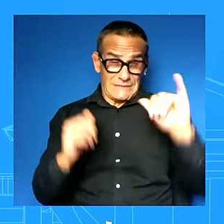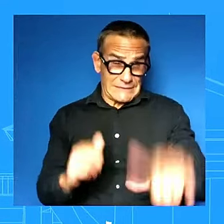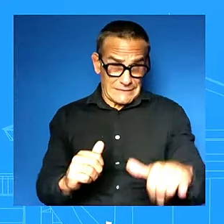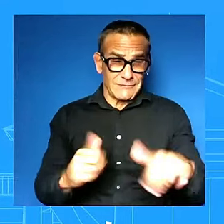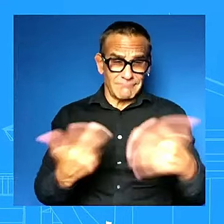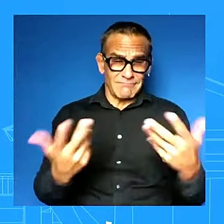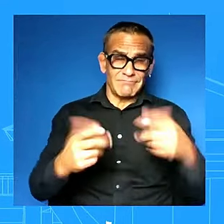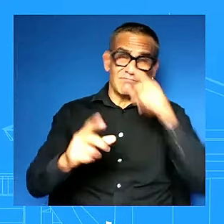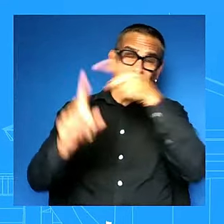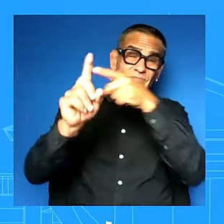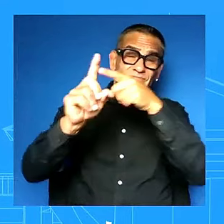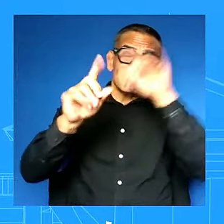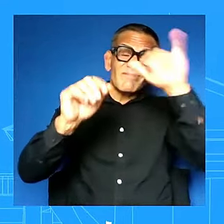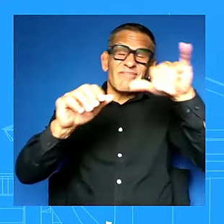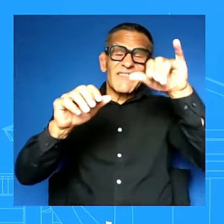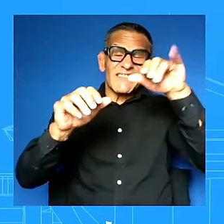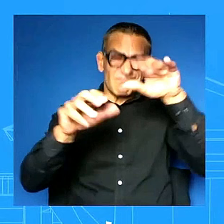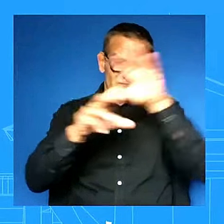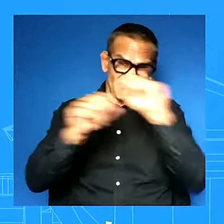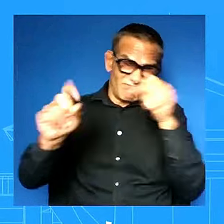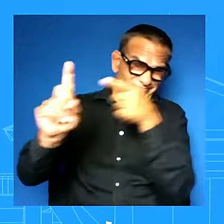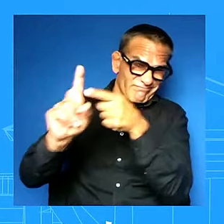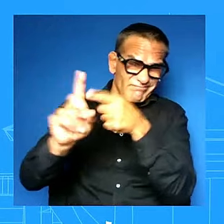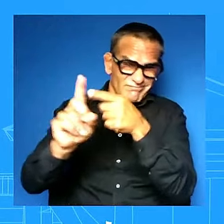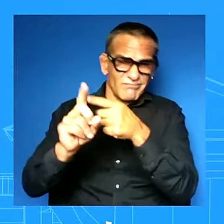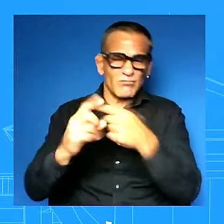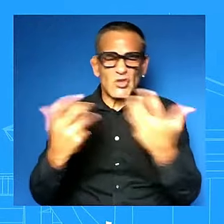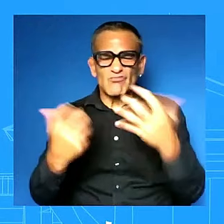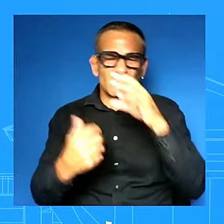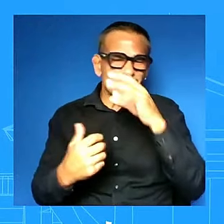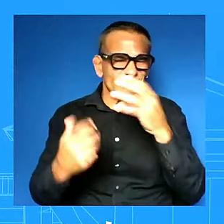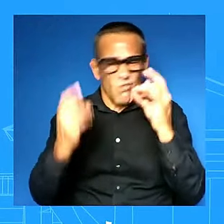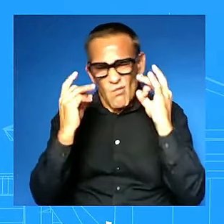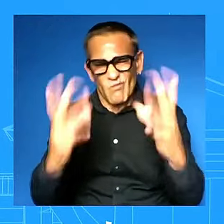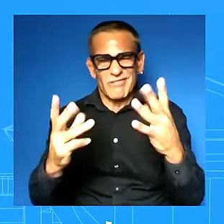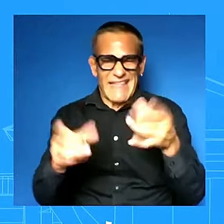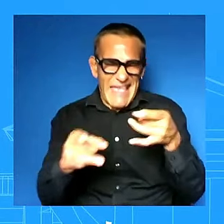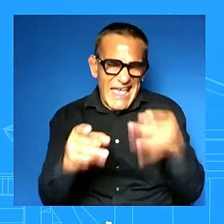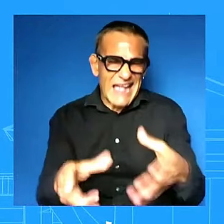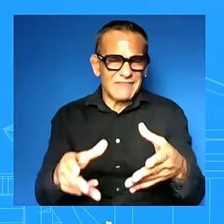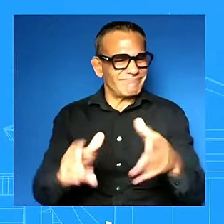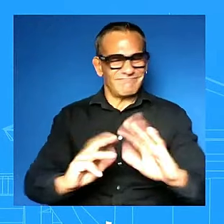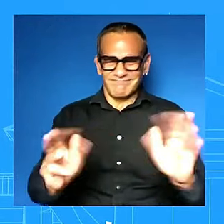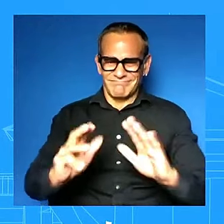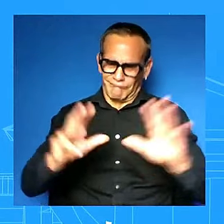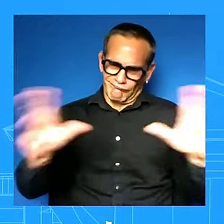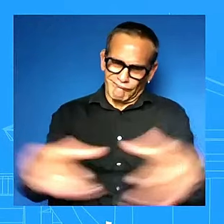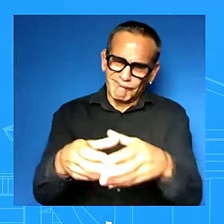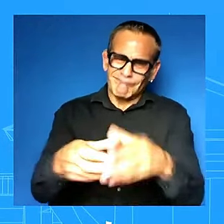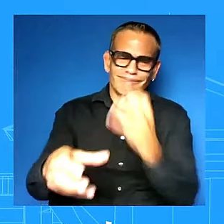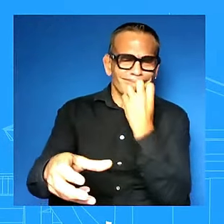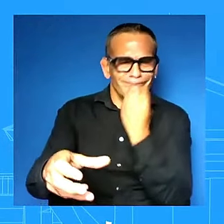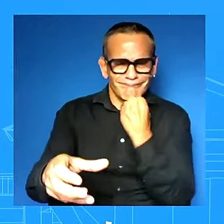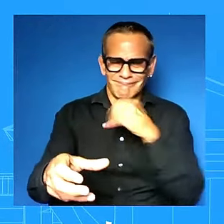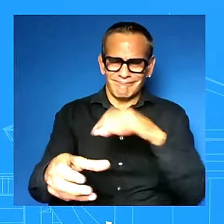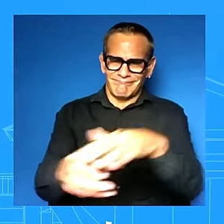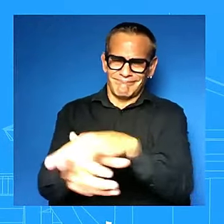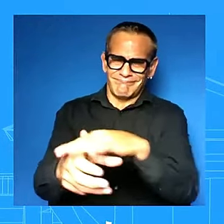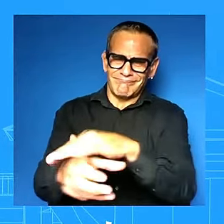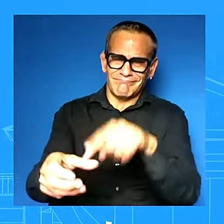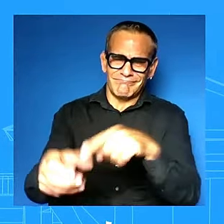so that people to get together around our shared values and that is what matters and that is what is important for our country